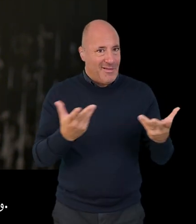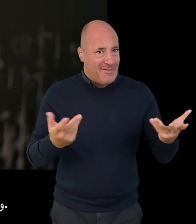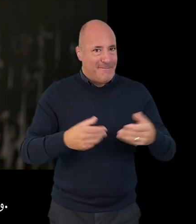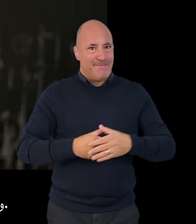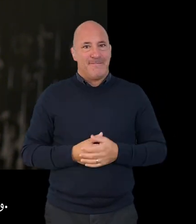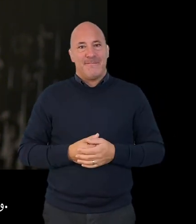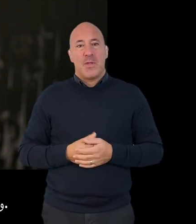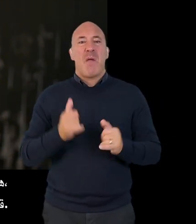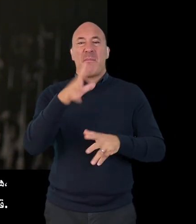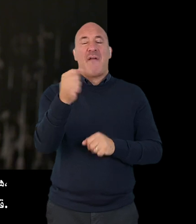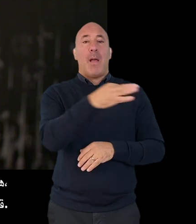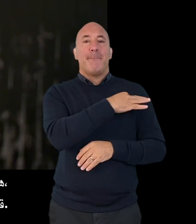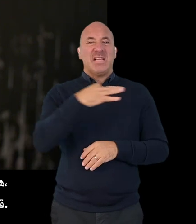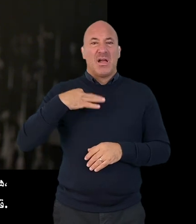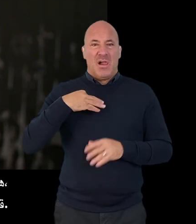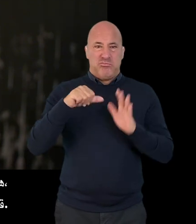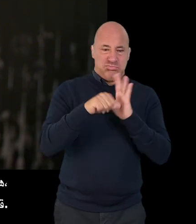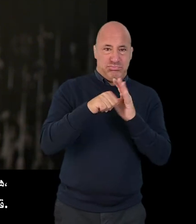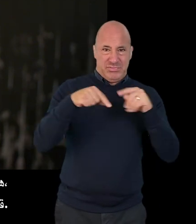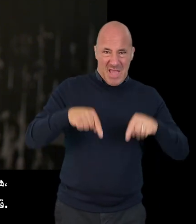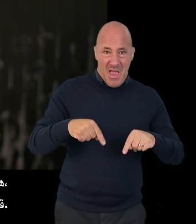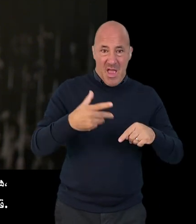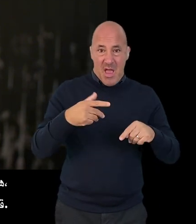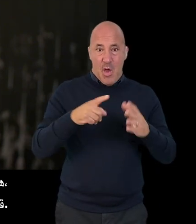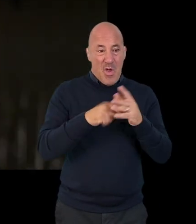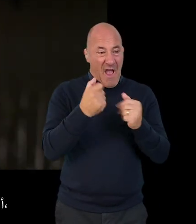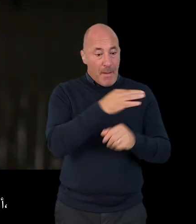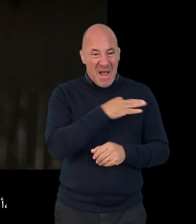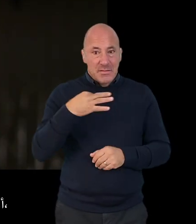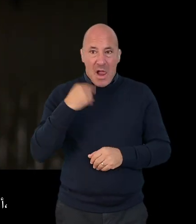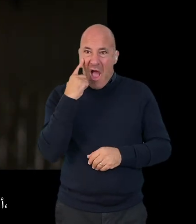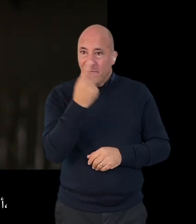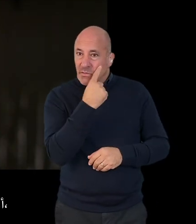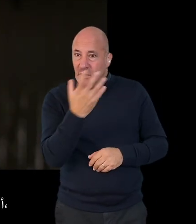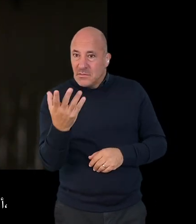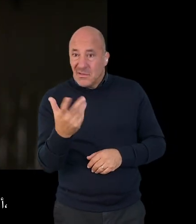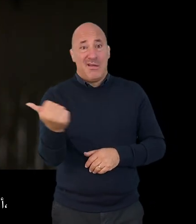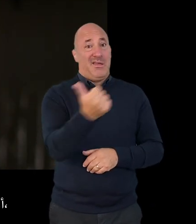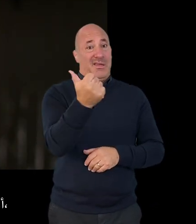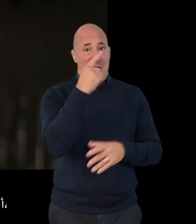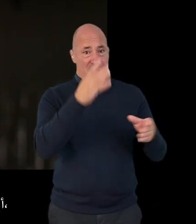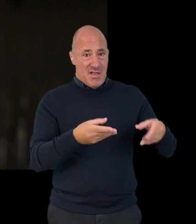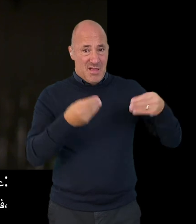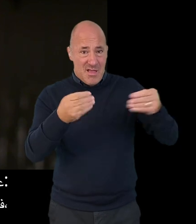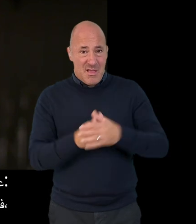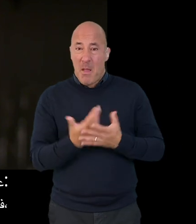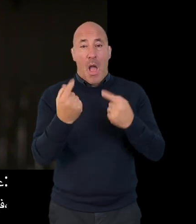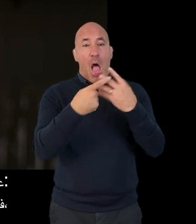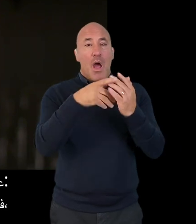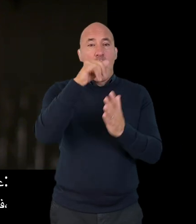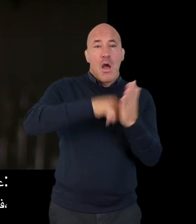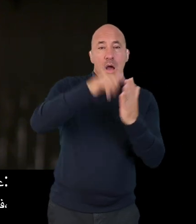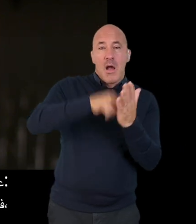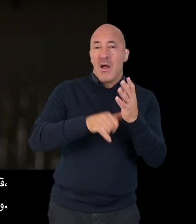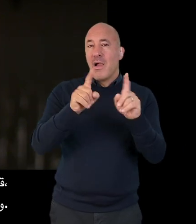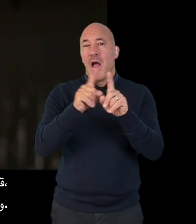you have medical condition here in the UK you may have some medical records or it may be any other documentary evidence for example again in